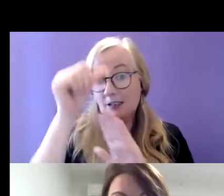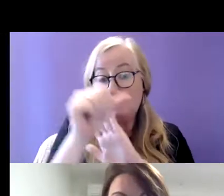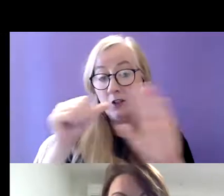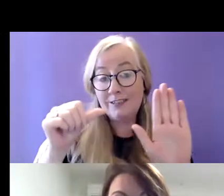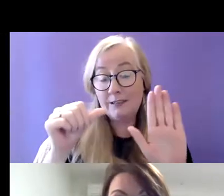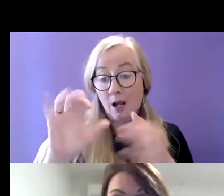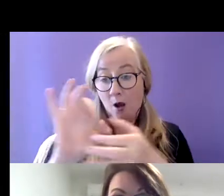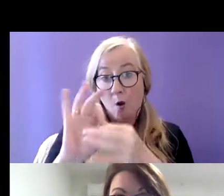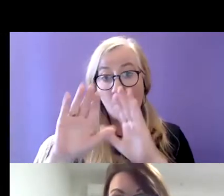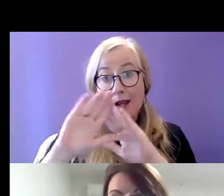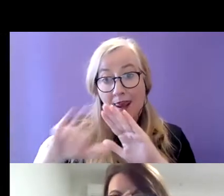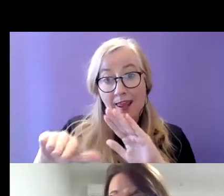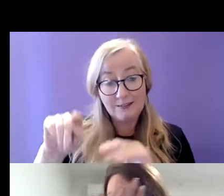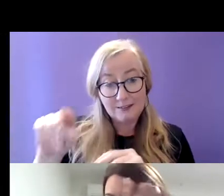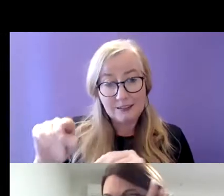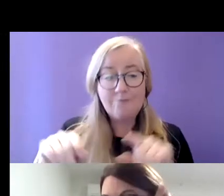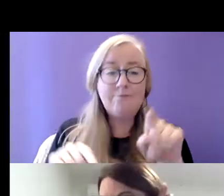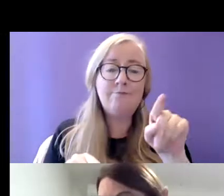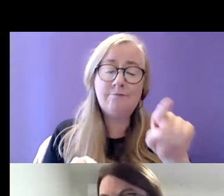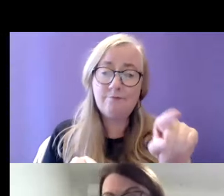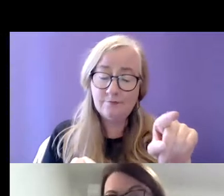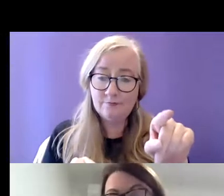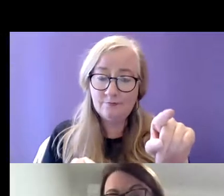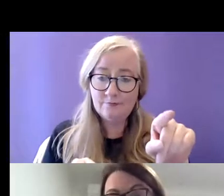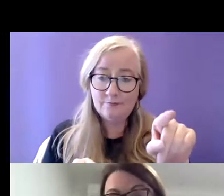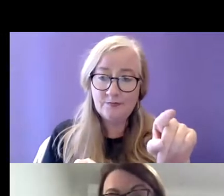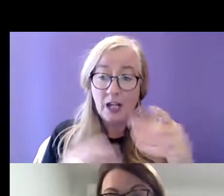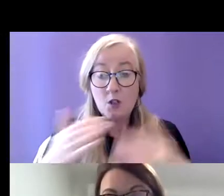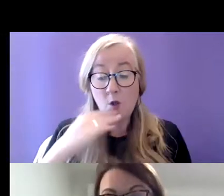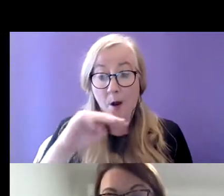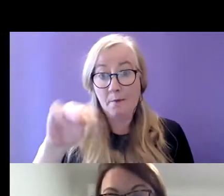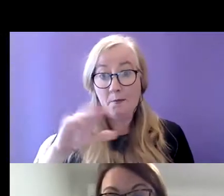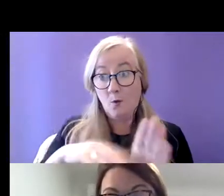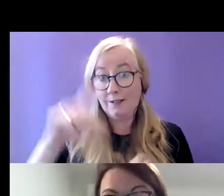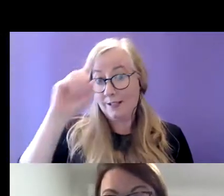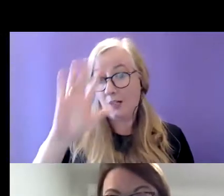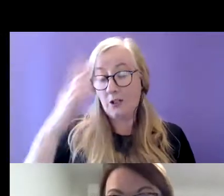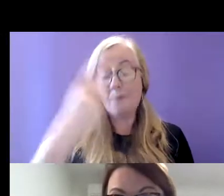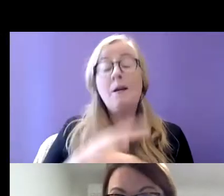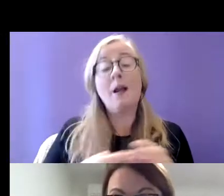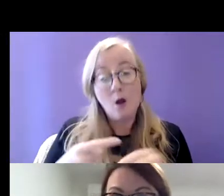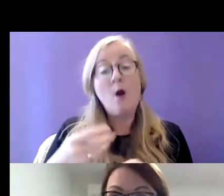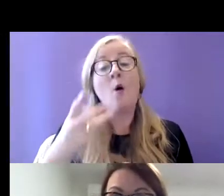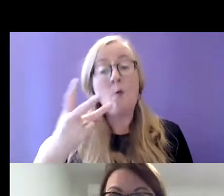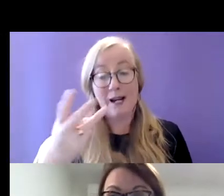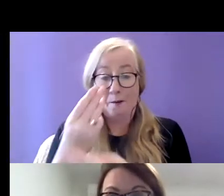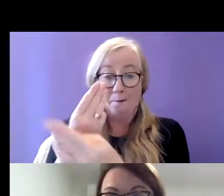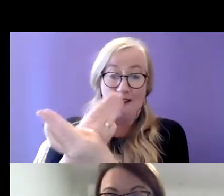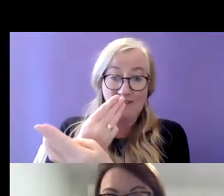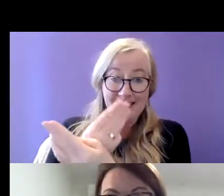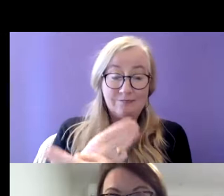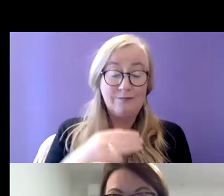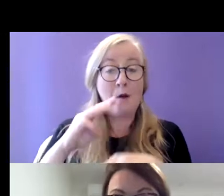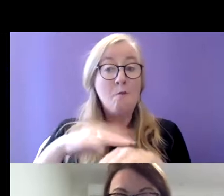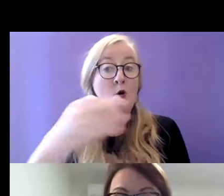homelessness. We know that people with intellectual disability are more likely to live in poverty or more at risk